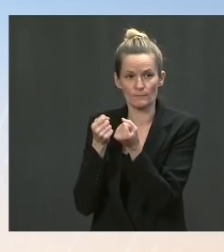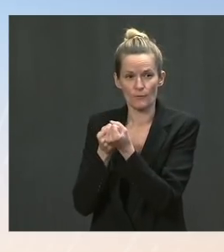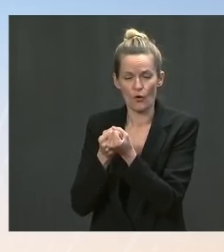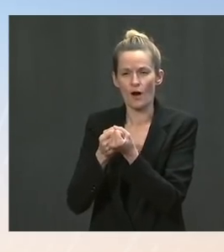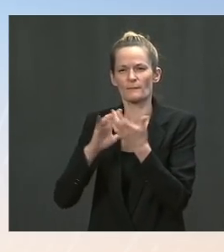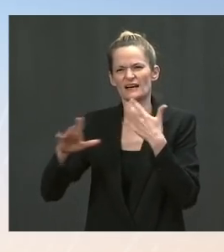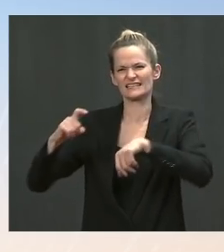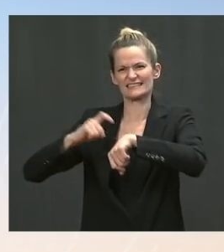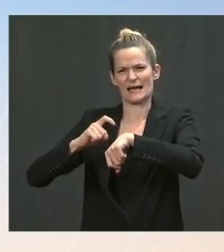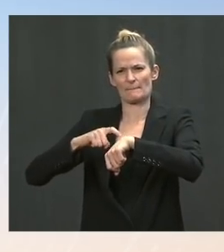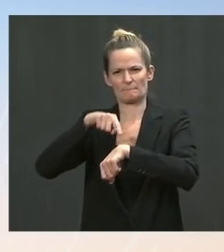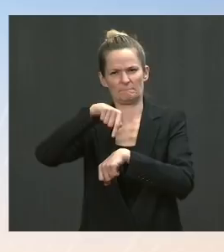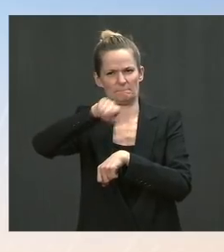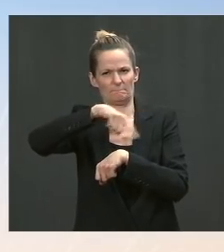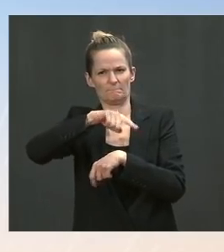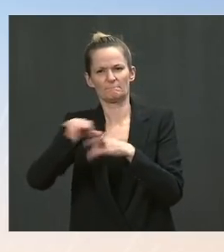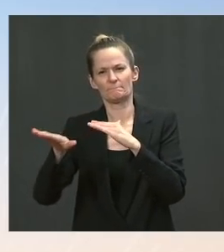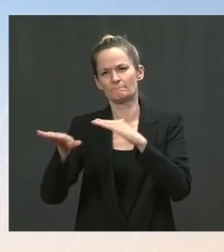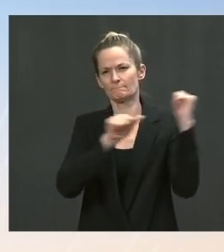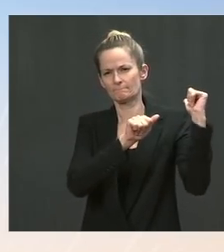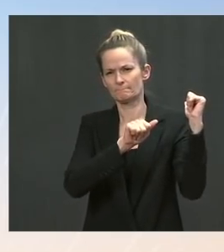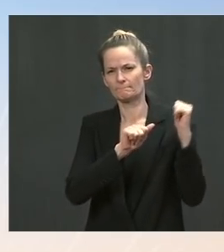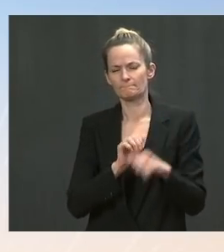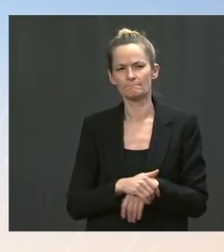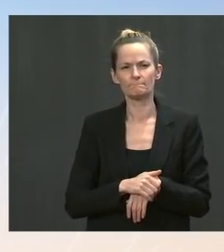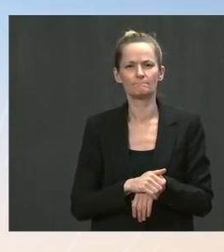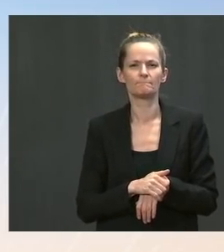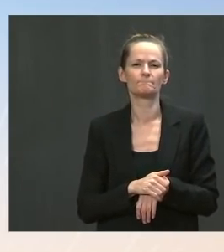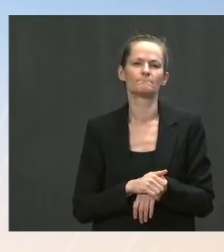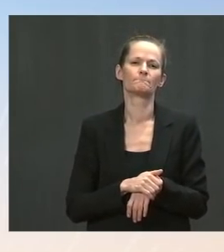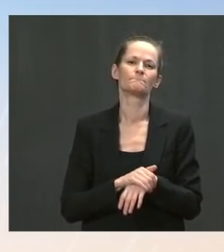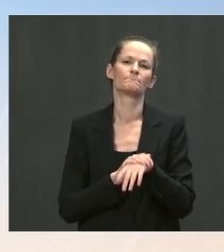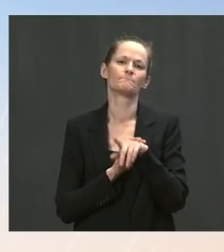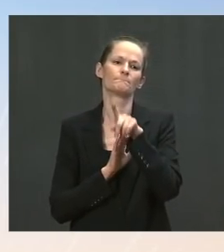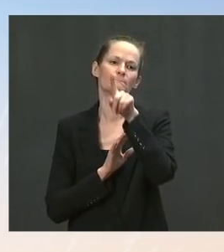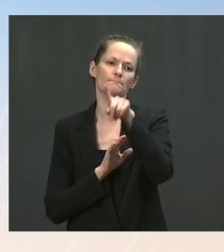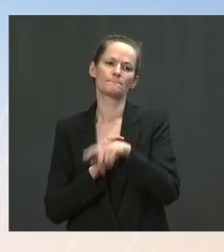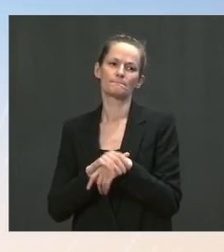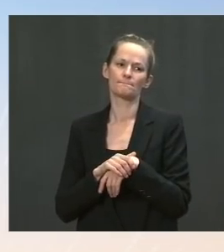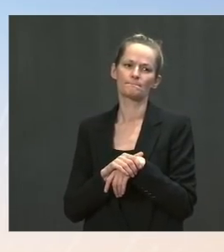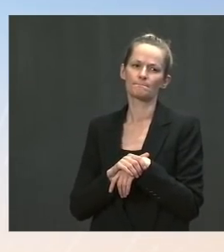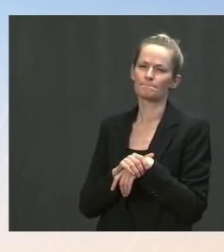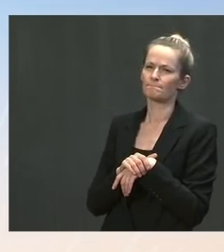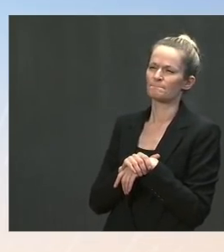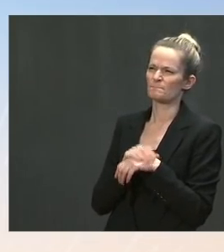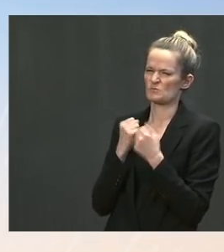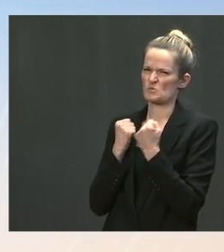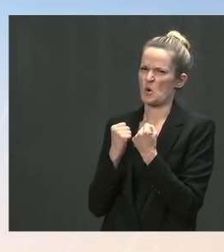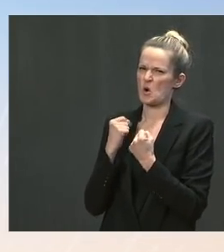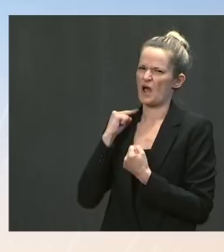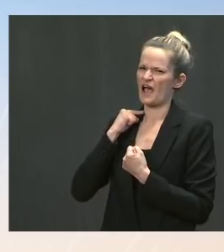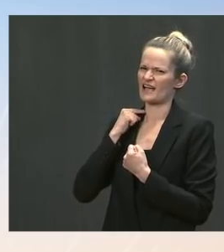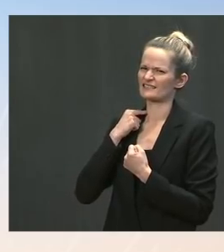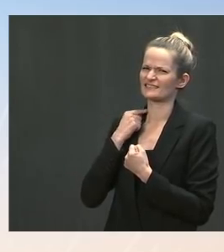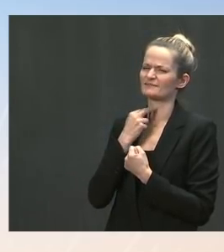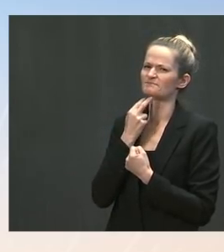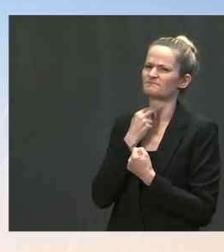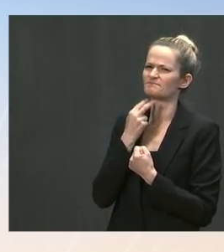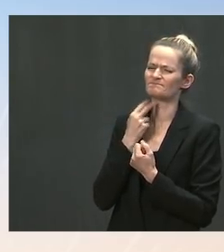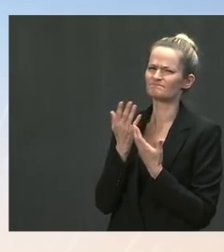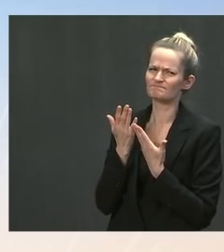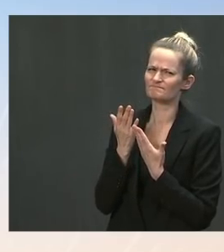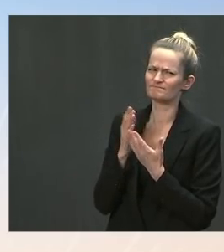the senior journalist that has been killed today, Afghan government, Afghan leaders like